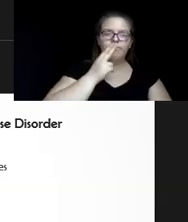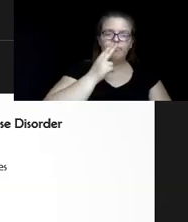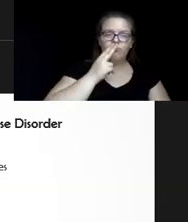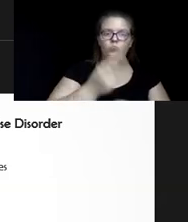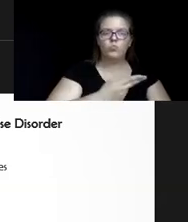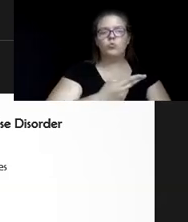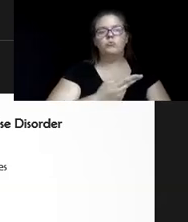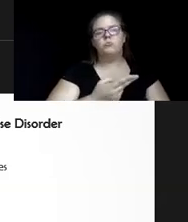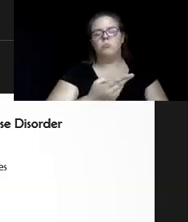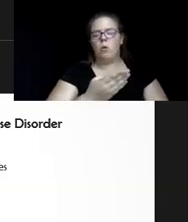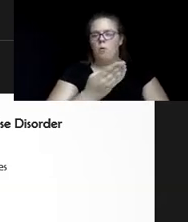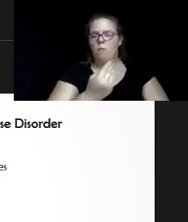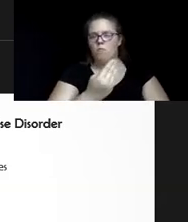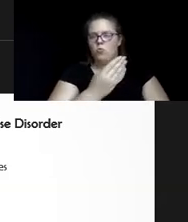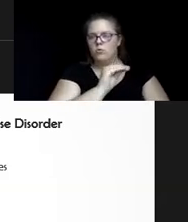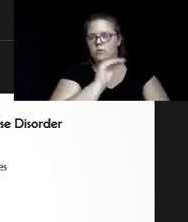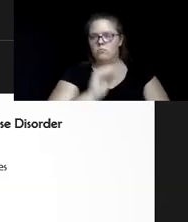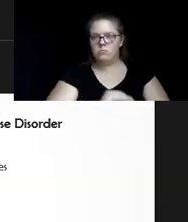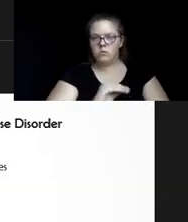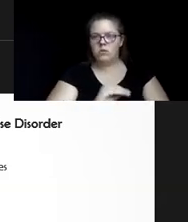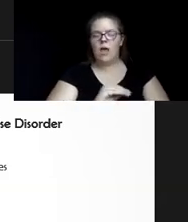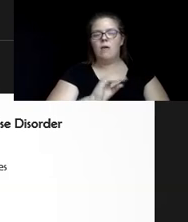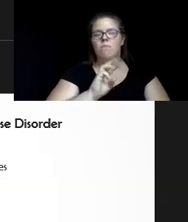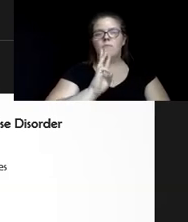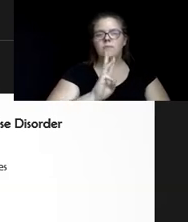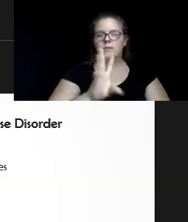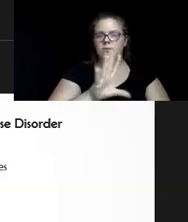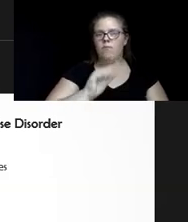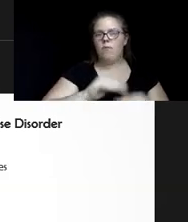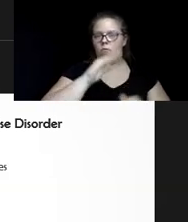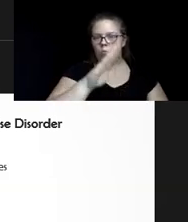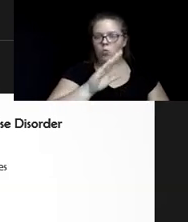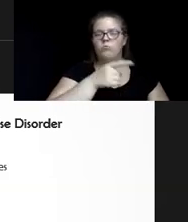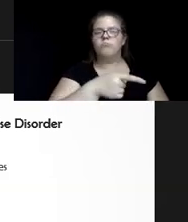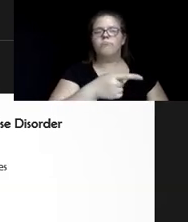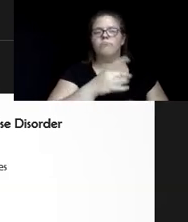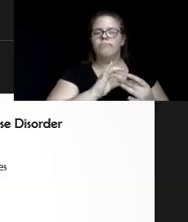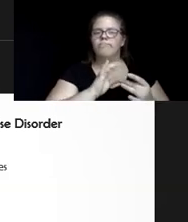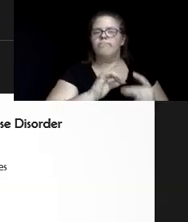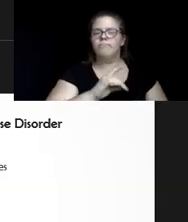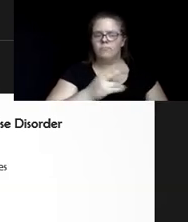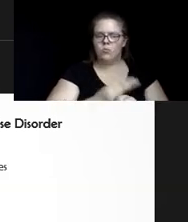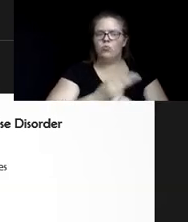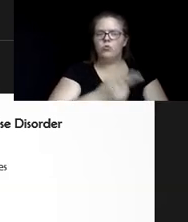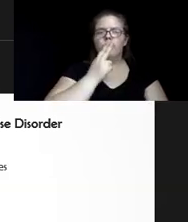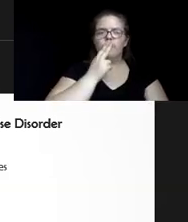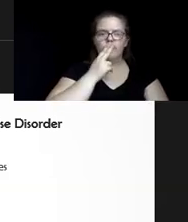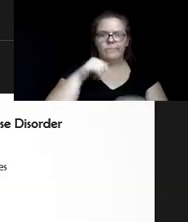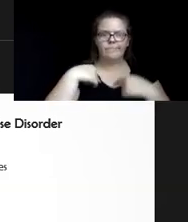% of patients that are 65 years and older report using smoking cigarettes in the last 12 months.